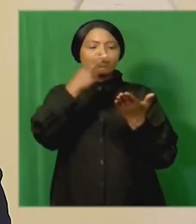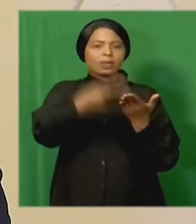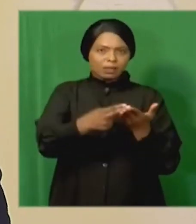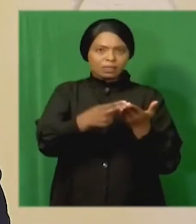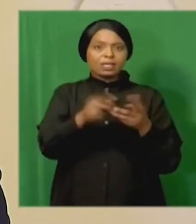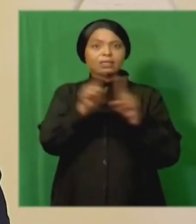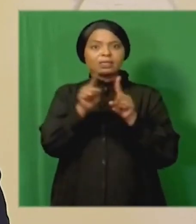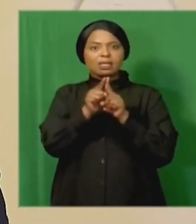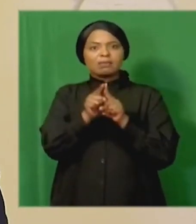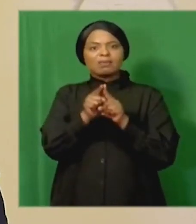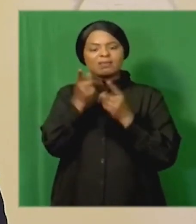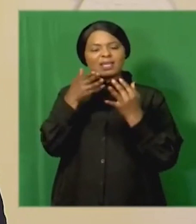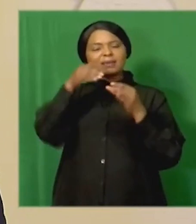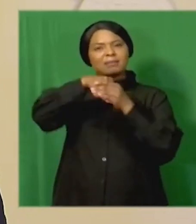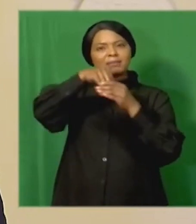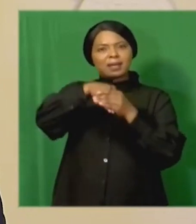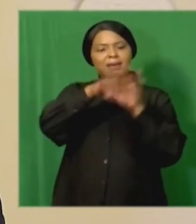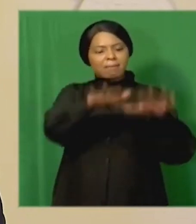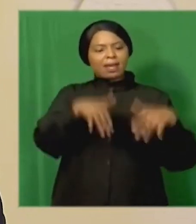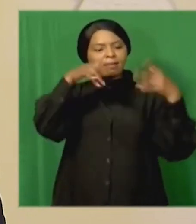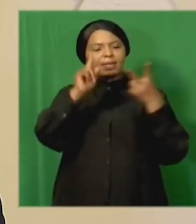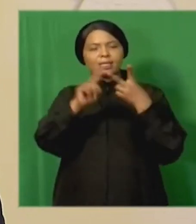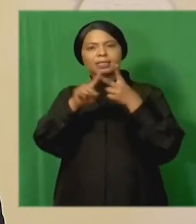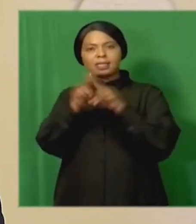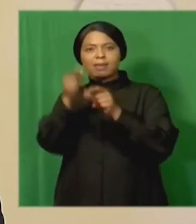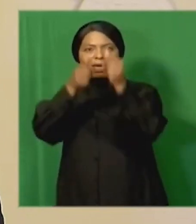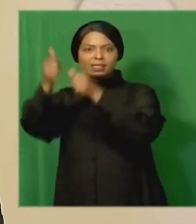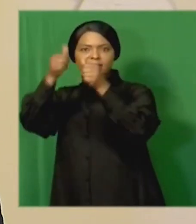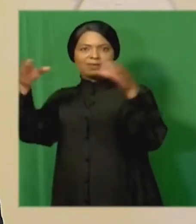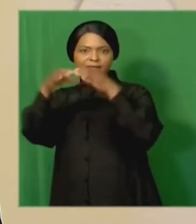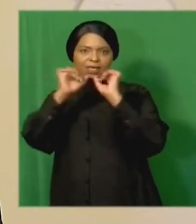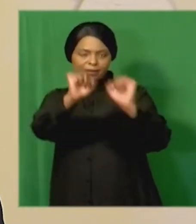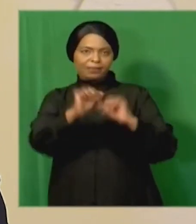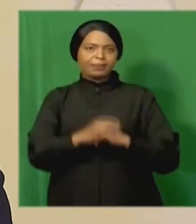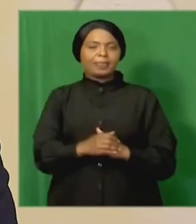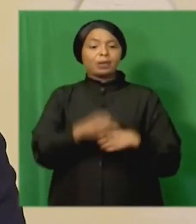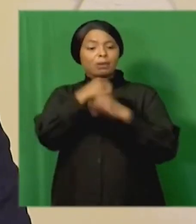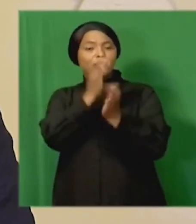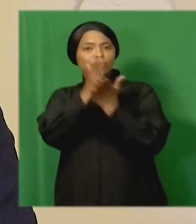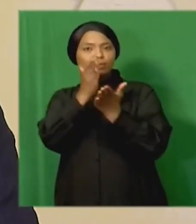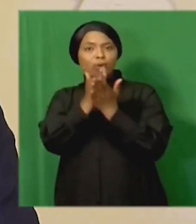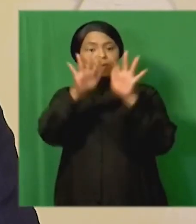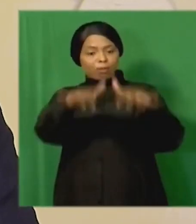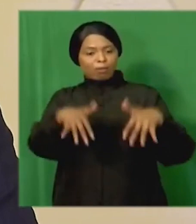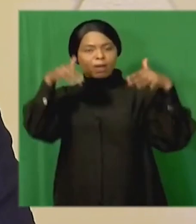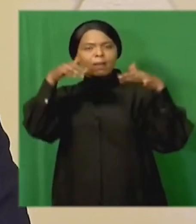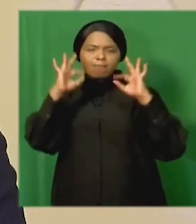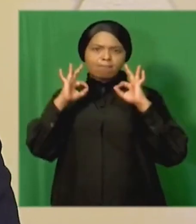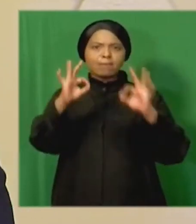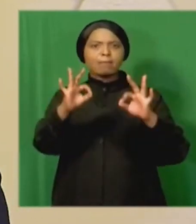on the interface between parliament and the executive to ensure that parliament is